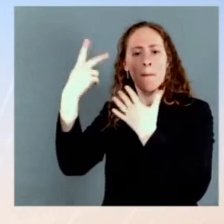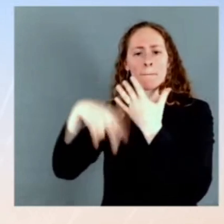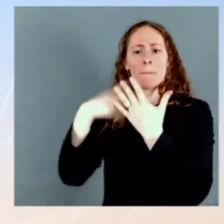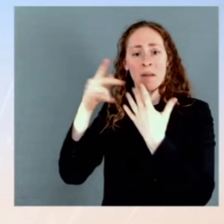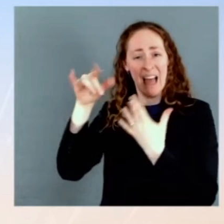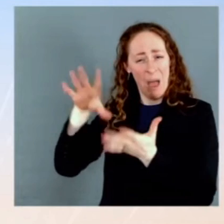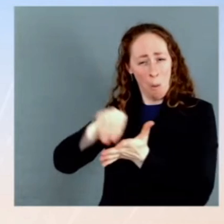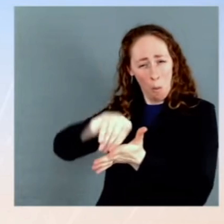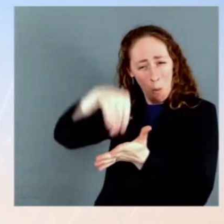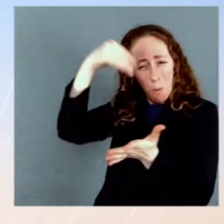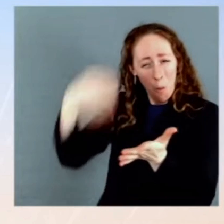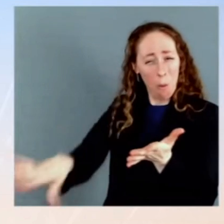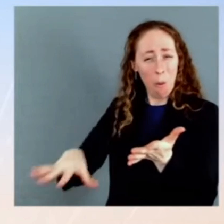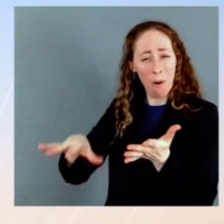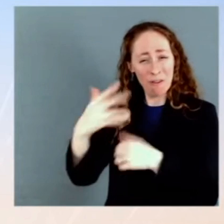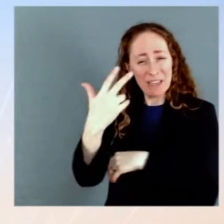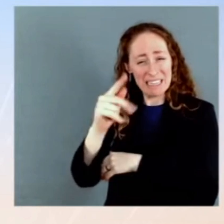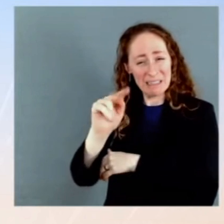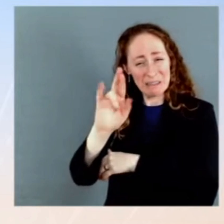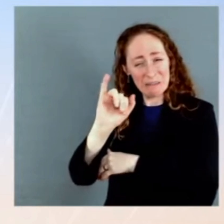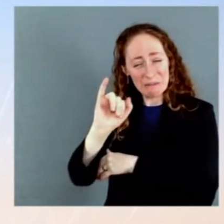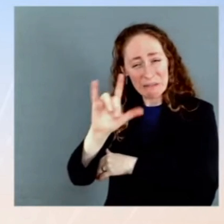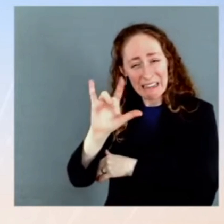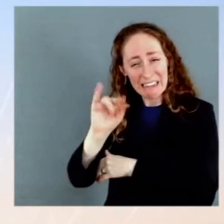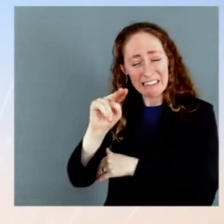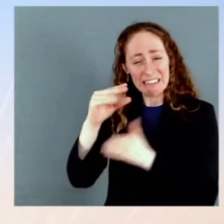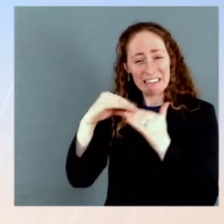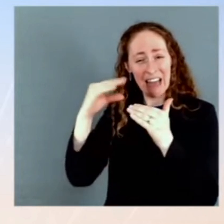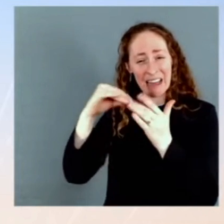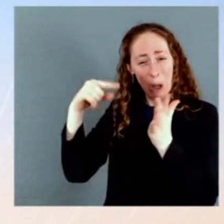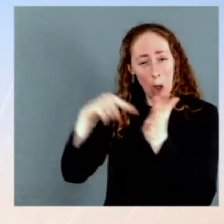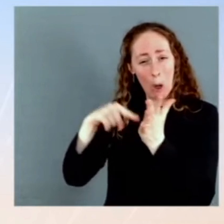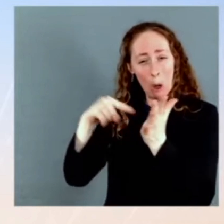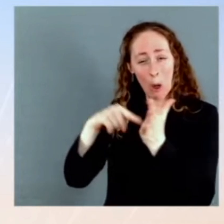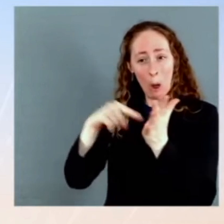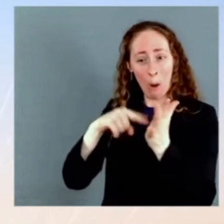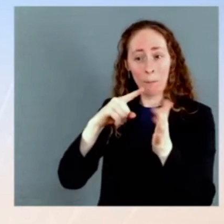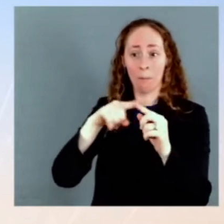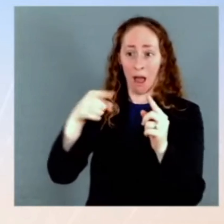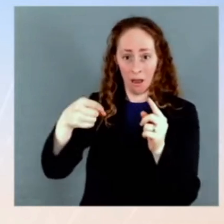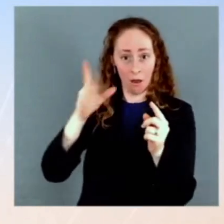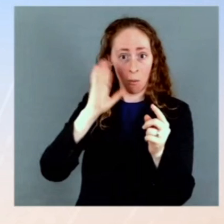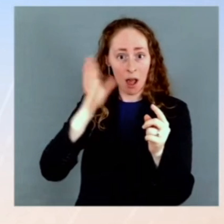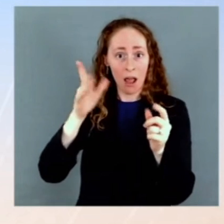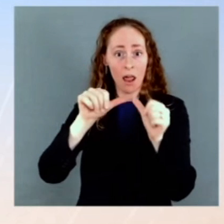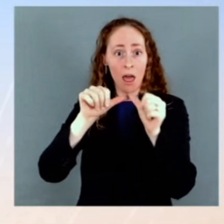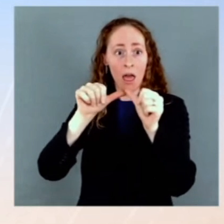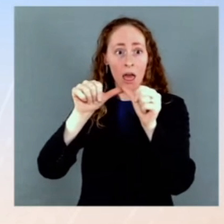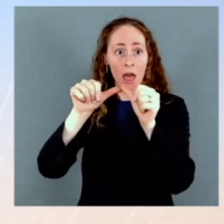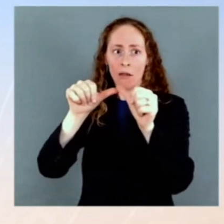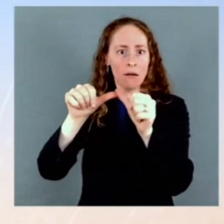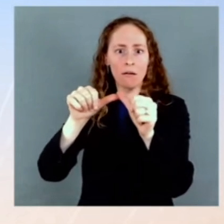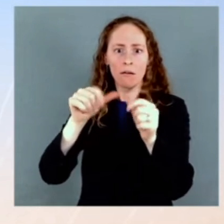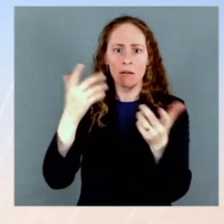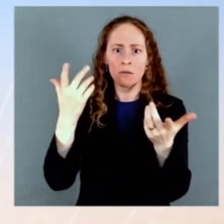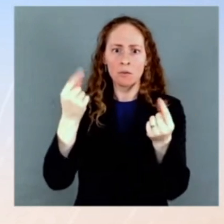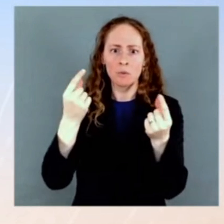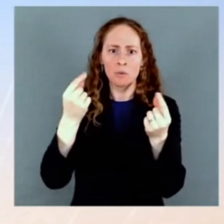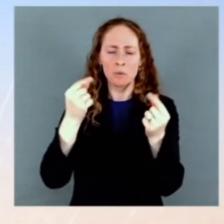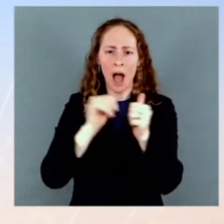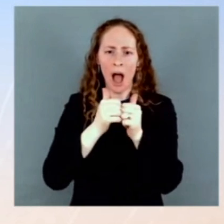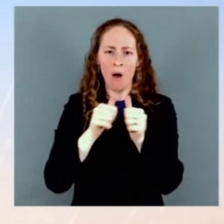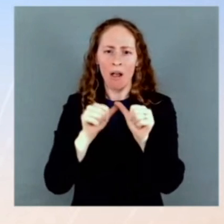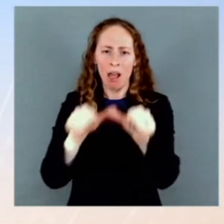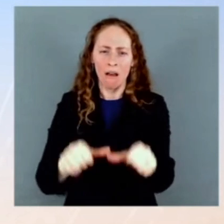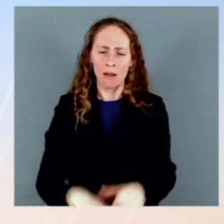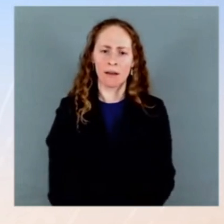Well, first of all, what you're talking about here is a fake CBO score that is not based on the actual bill that anybody is